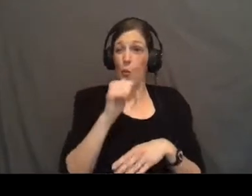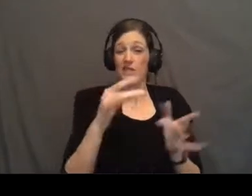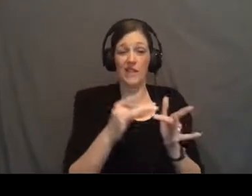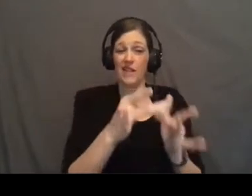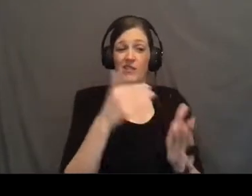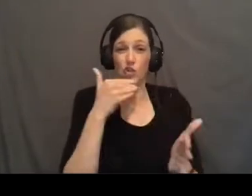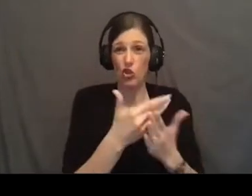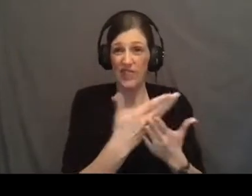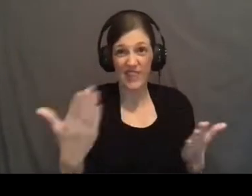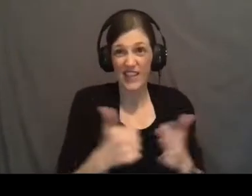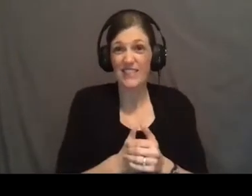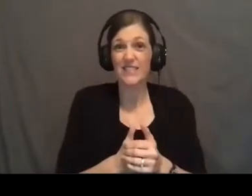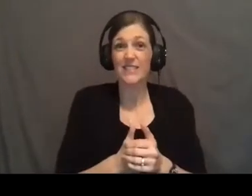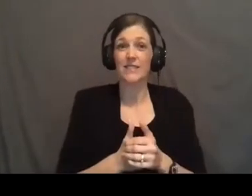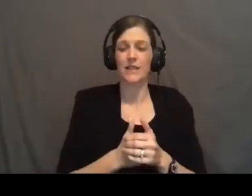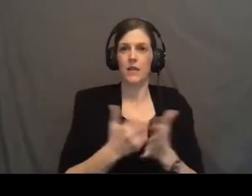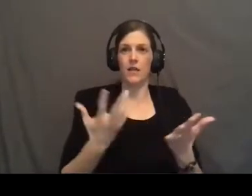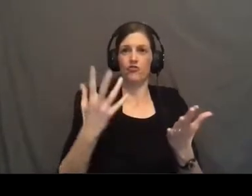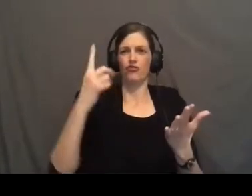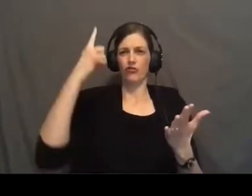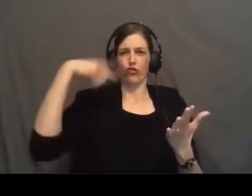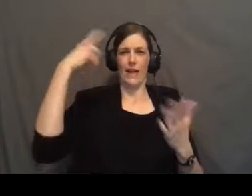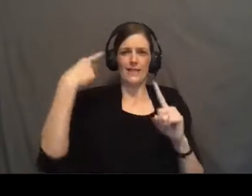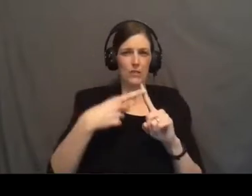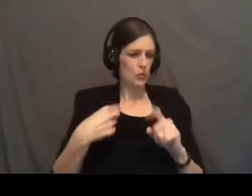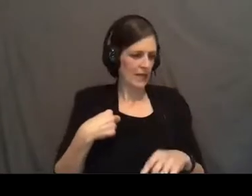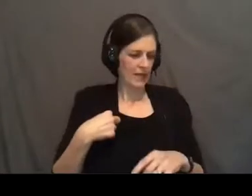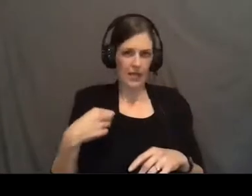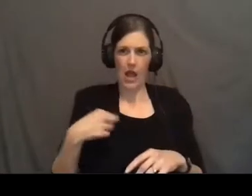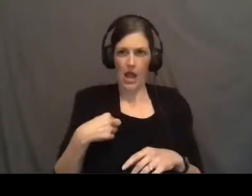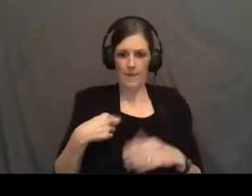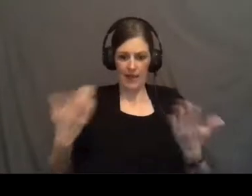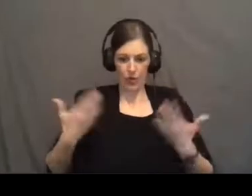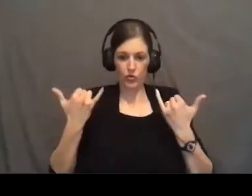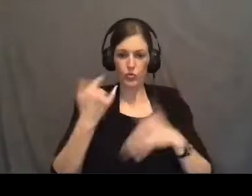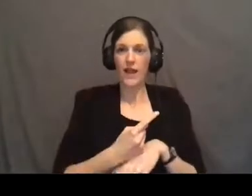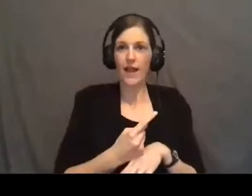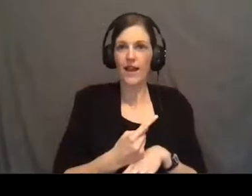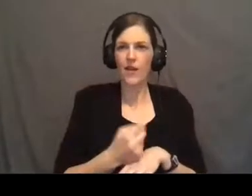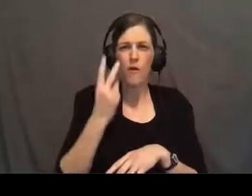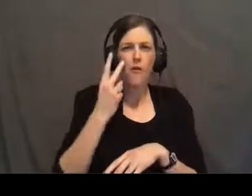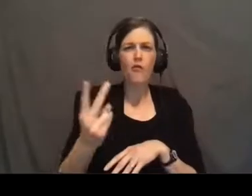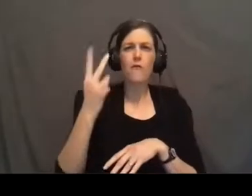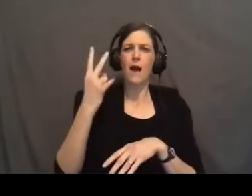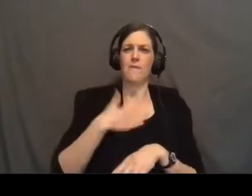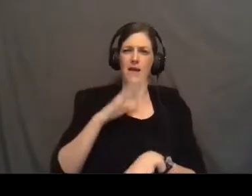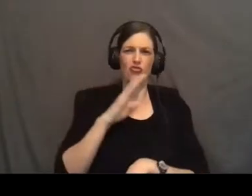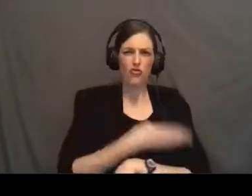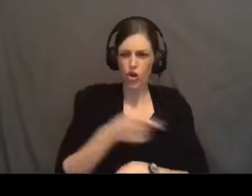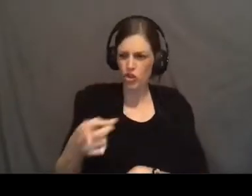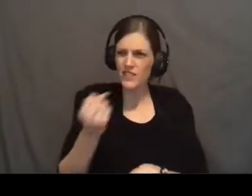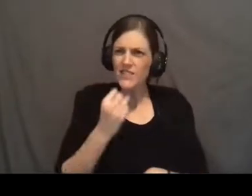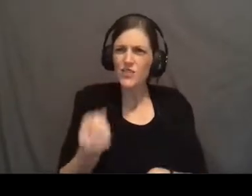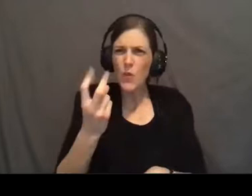lead to good things, and it's mind-boggling to me that I am where I am today. When I look at, like, my daughter, she's 12, and I